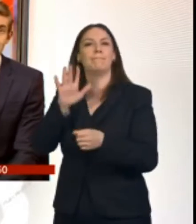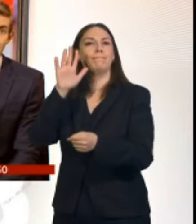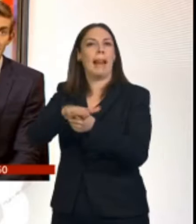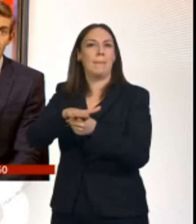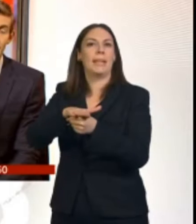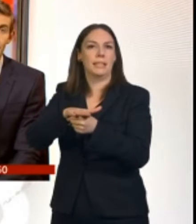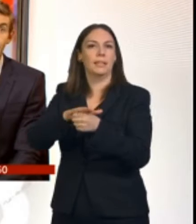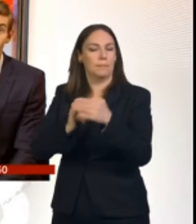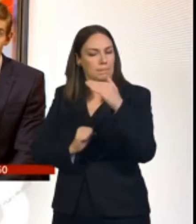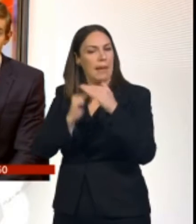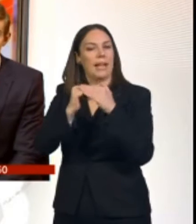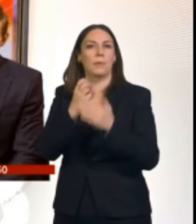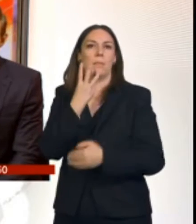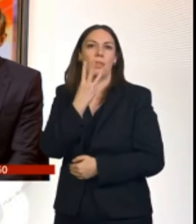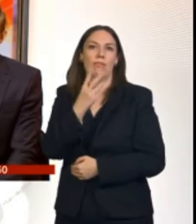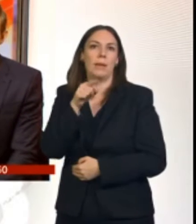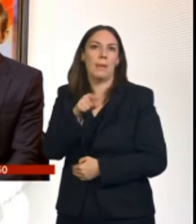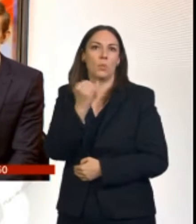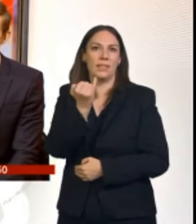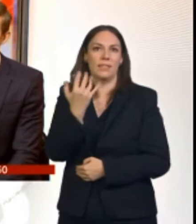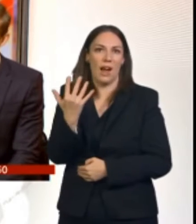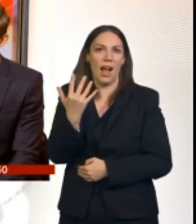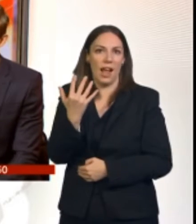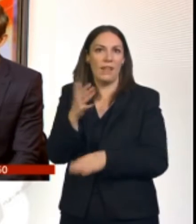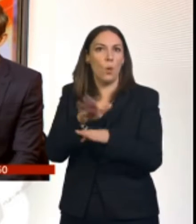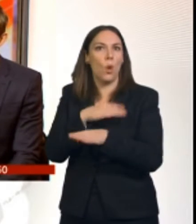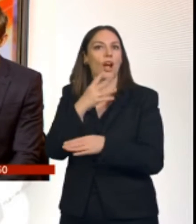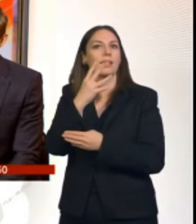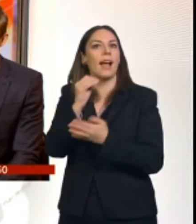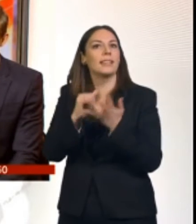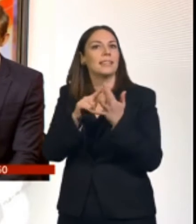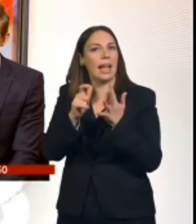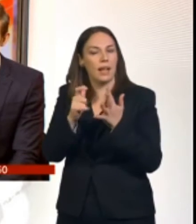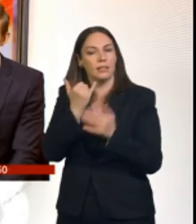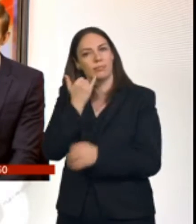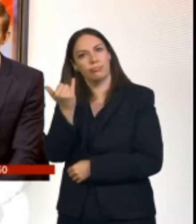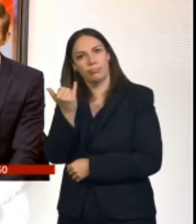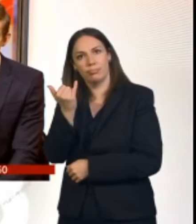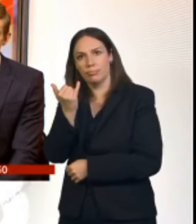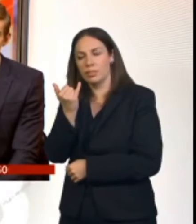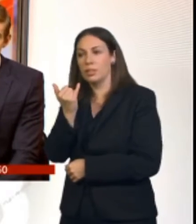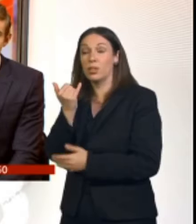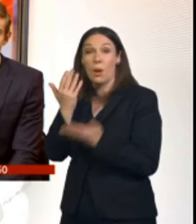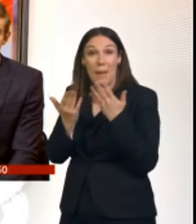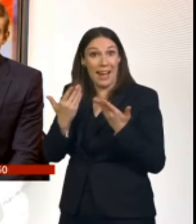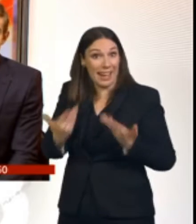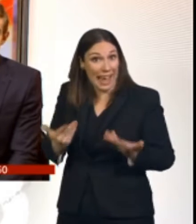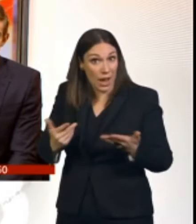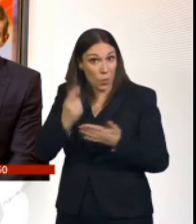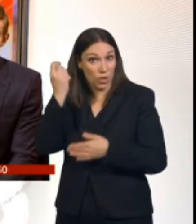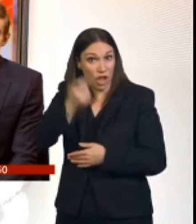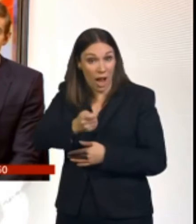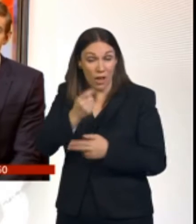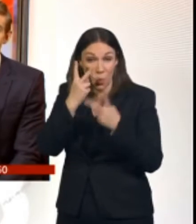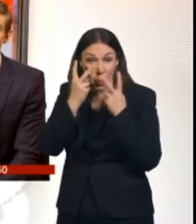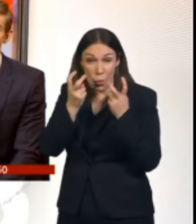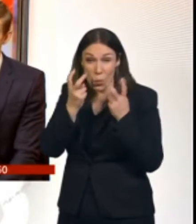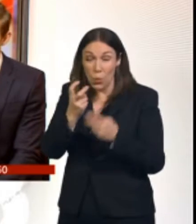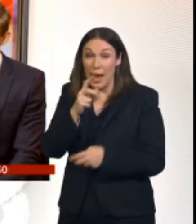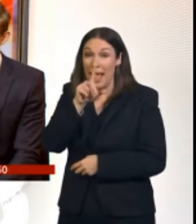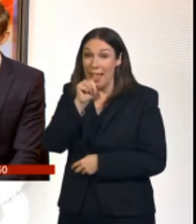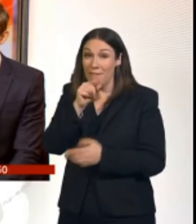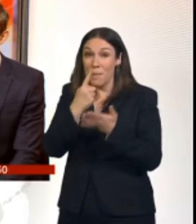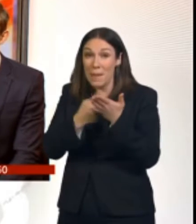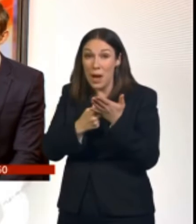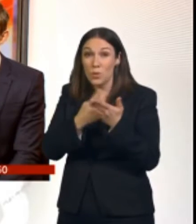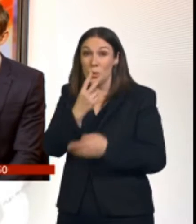.65 for those 90 seconds. That compares, as we said, to the staggering £11.23 that the